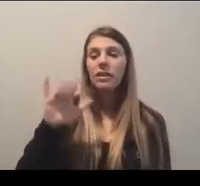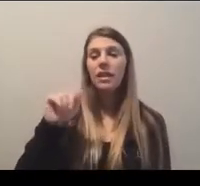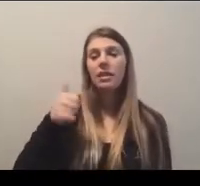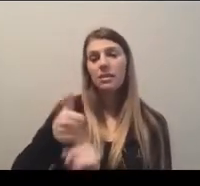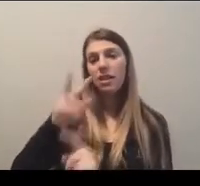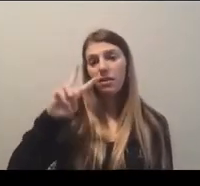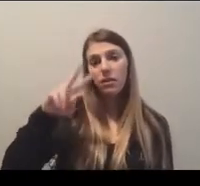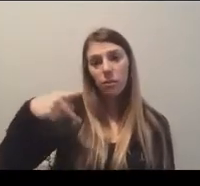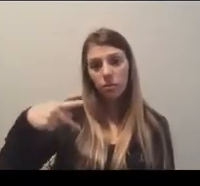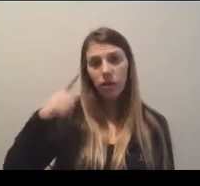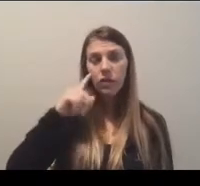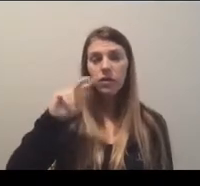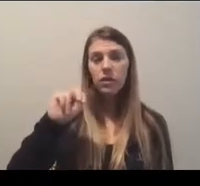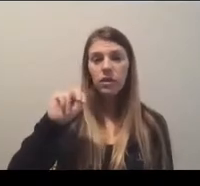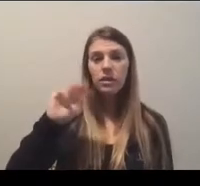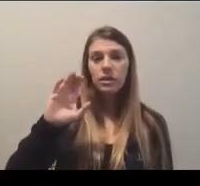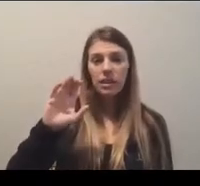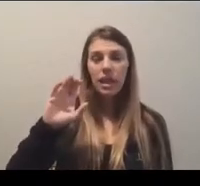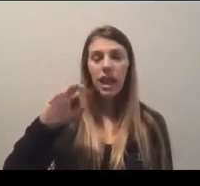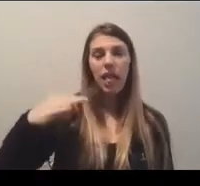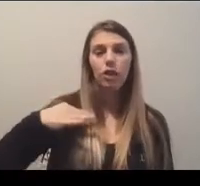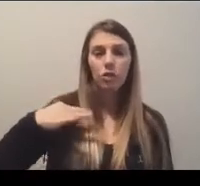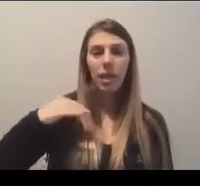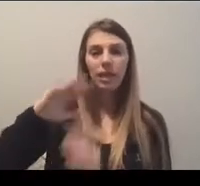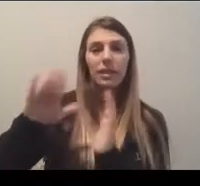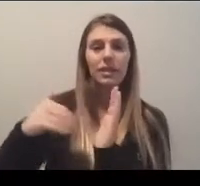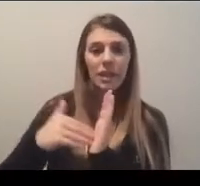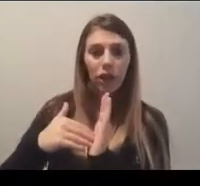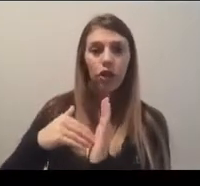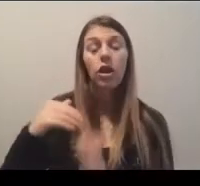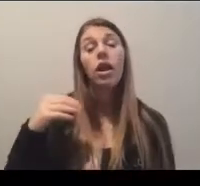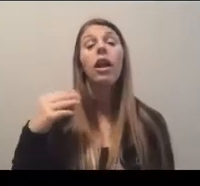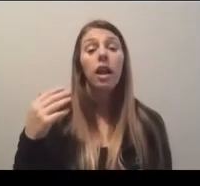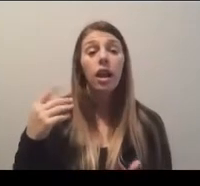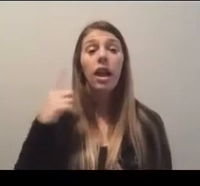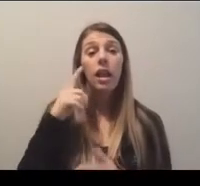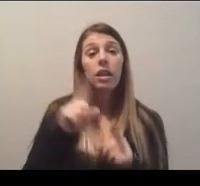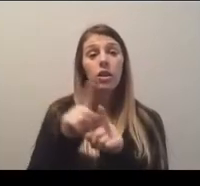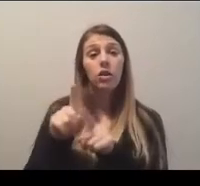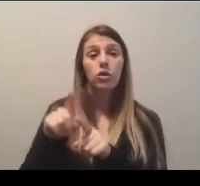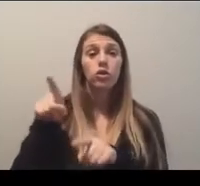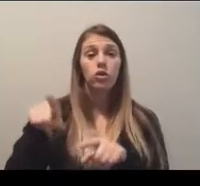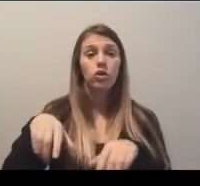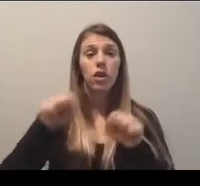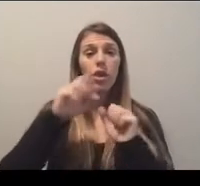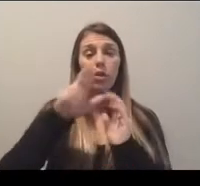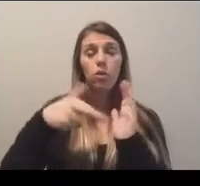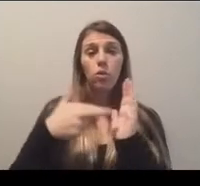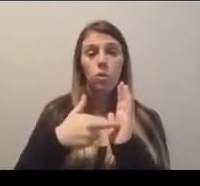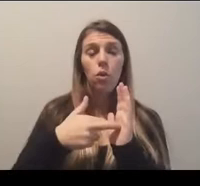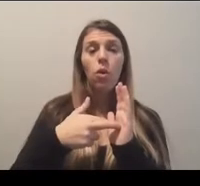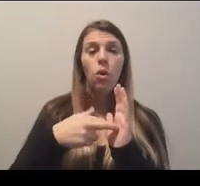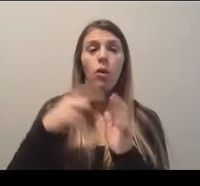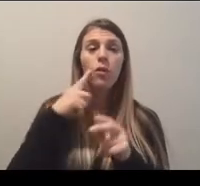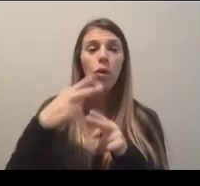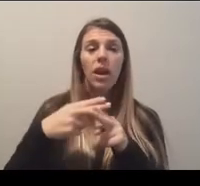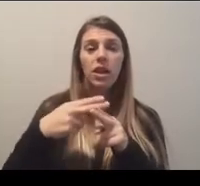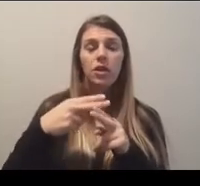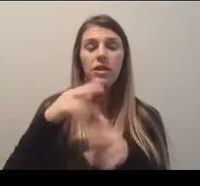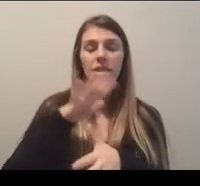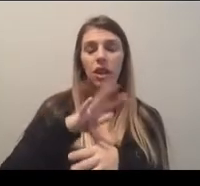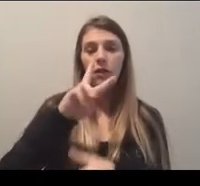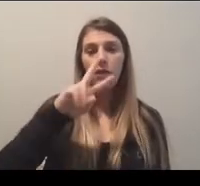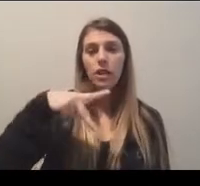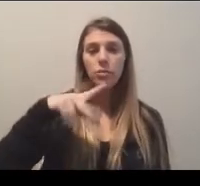President of the NC Eligibility Center, and since also since taking on the role of Interim Senior Vice President of